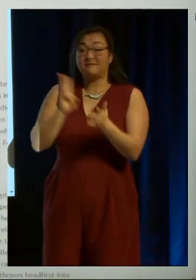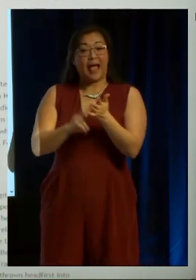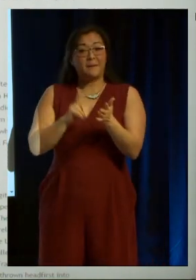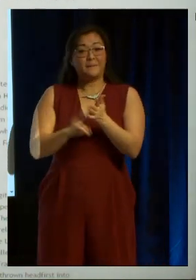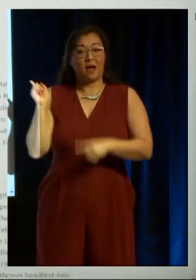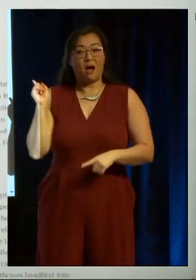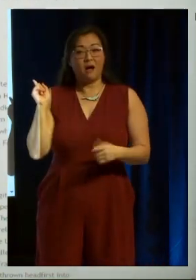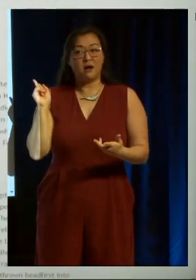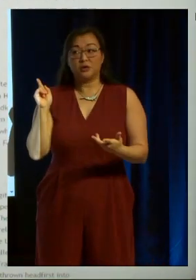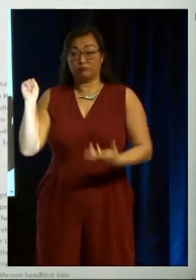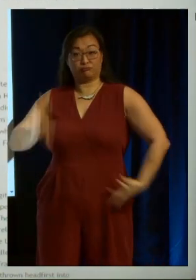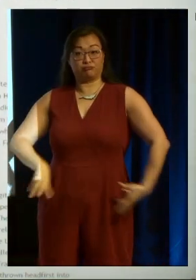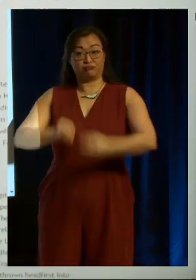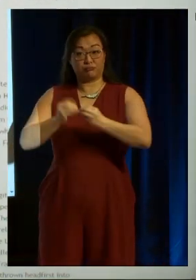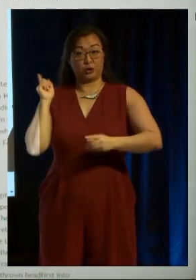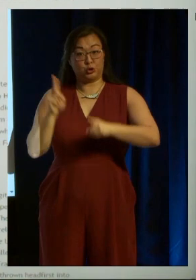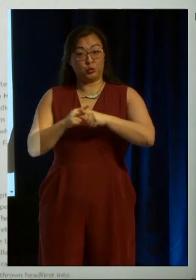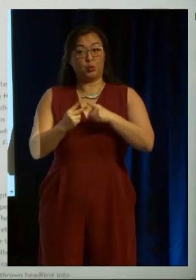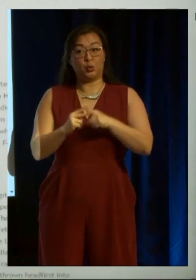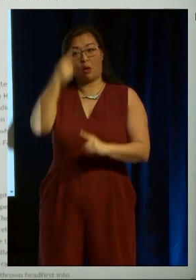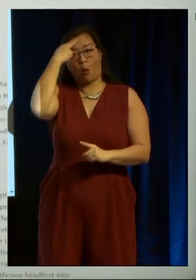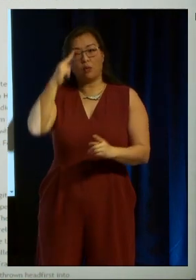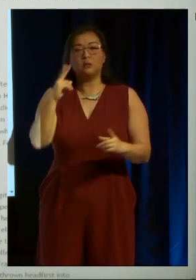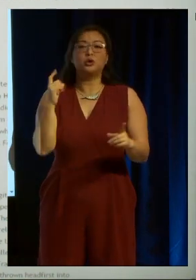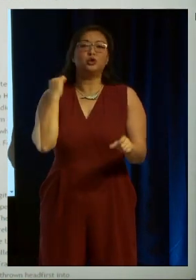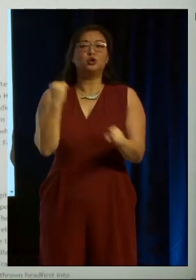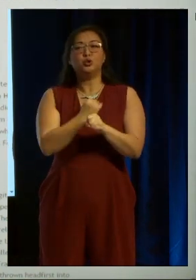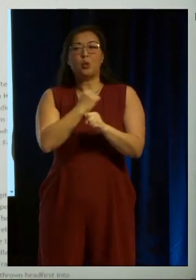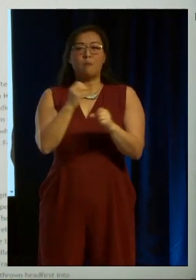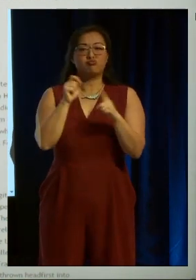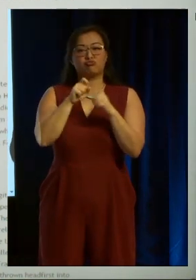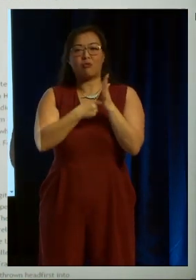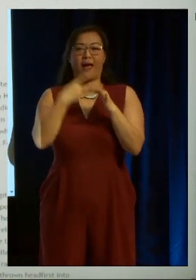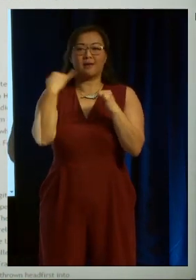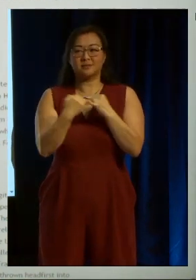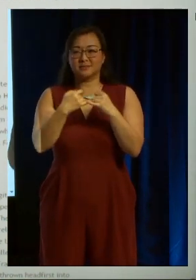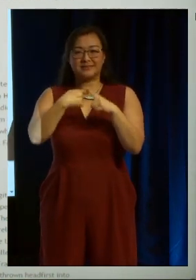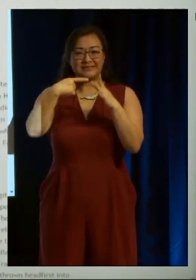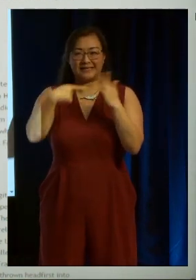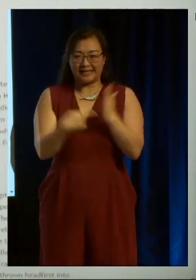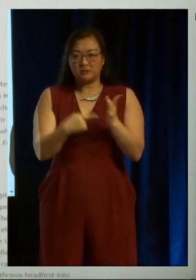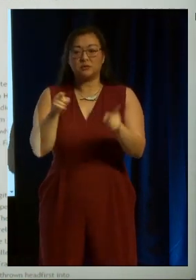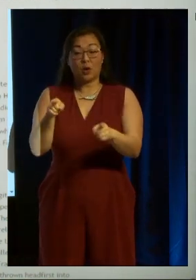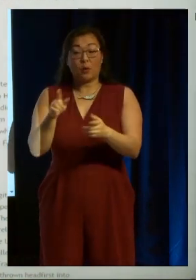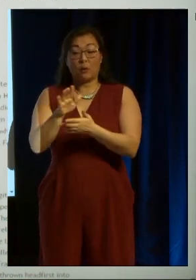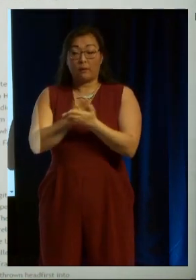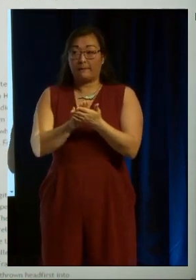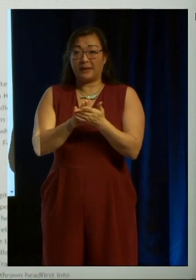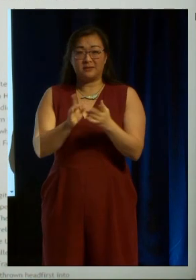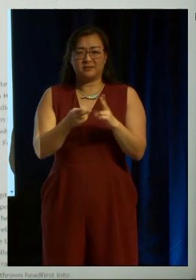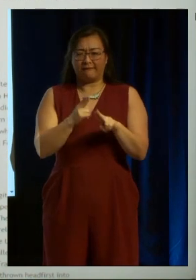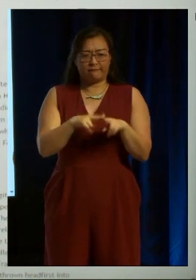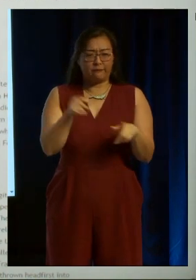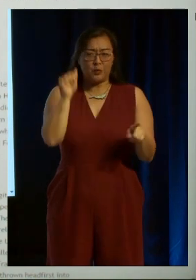Vlambeer put together a tool called Do Press Kit and it makes press kits for people who are more familiar with the game development side.